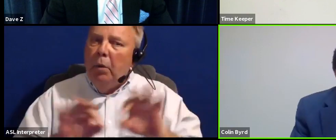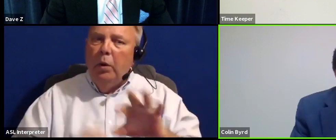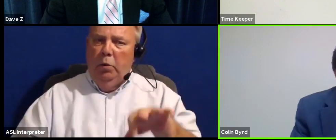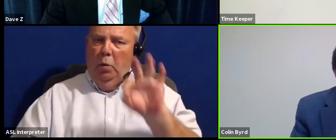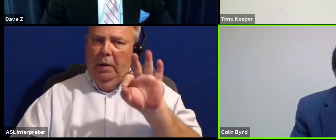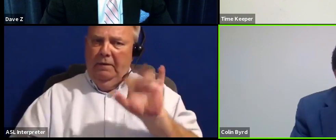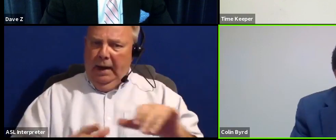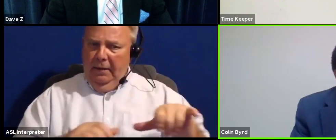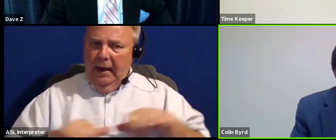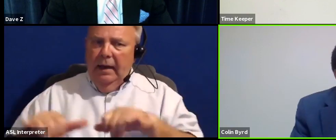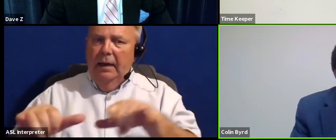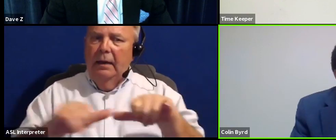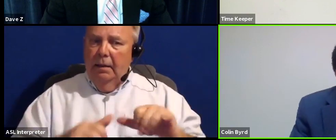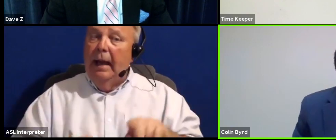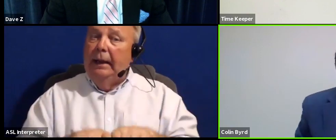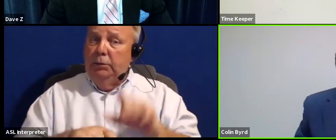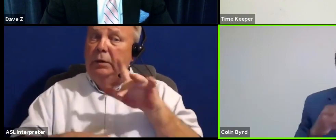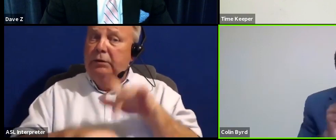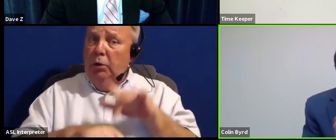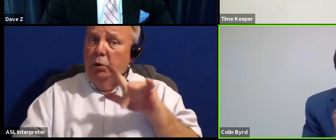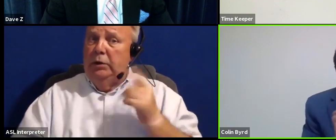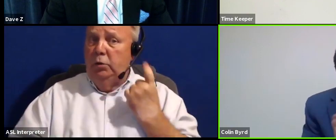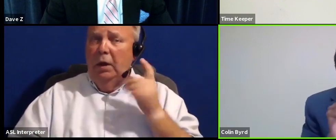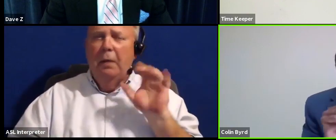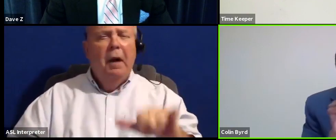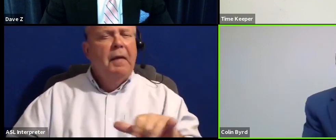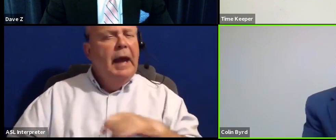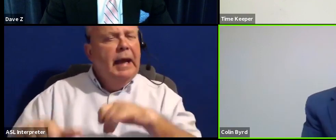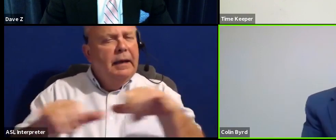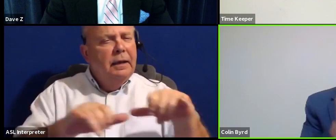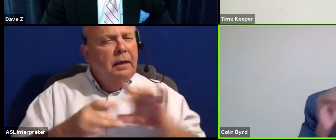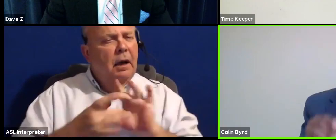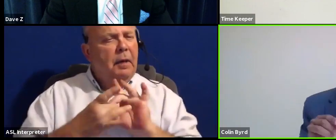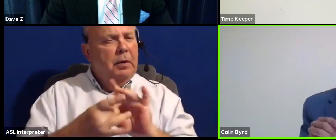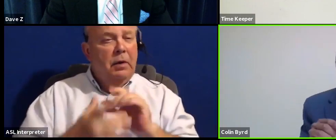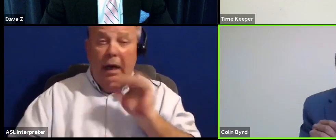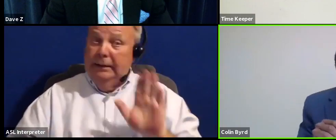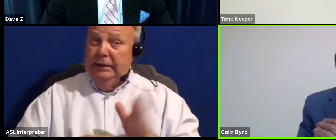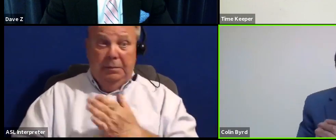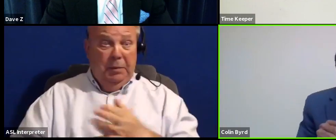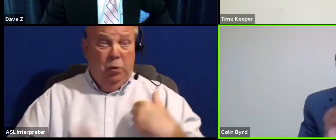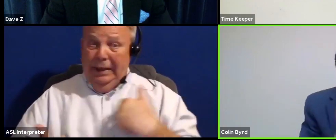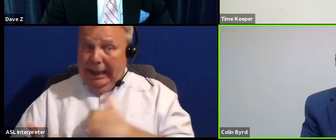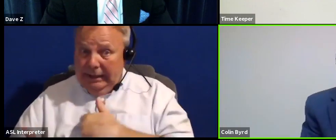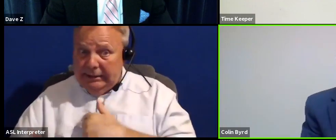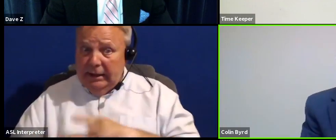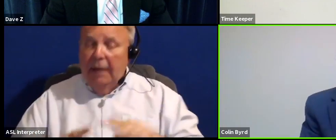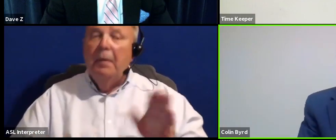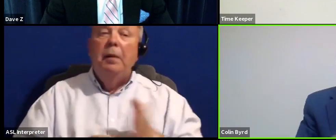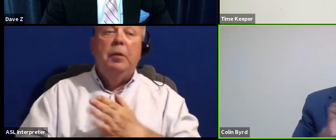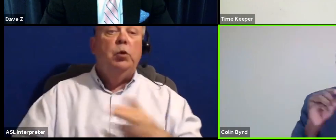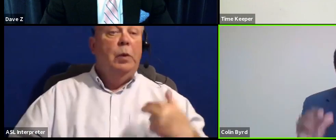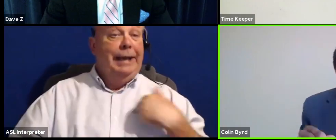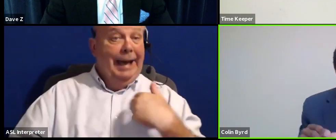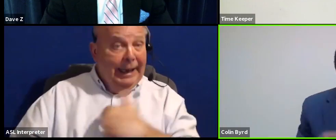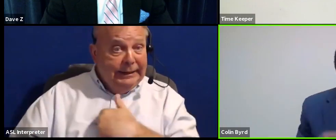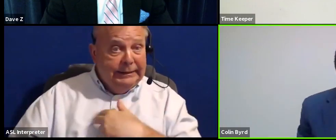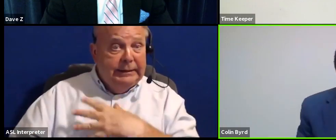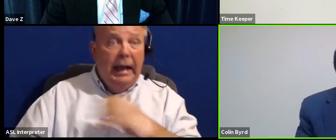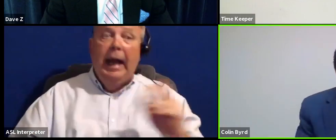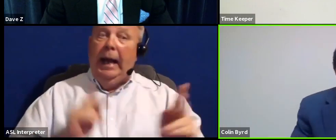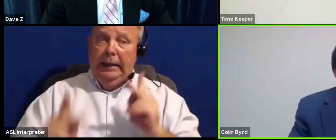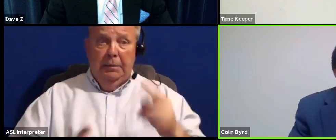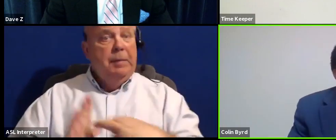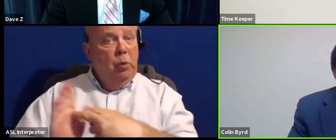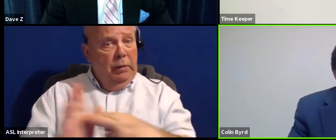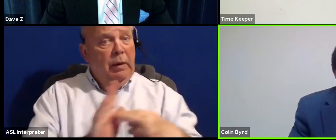common ground, as was alluded to earlier, but that that common ground, not just be between us, but between us and the people that we